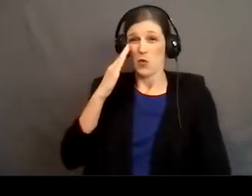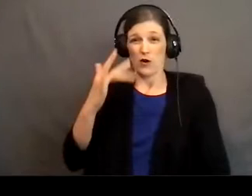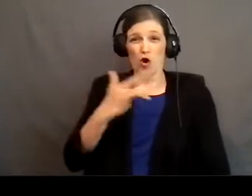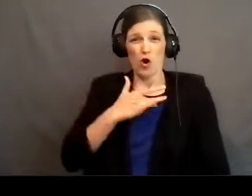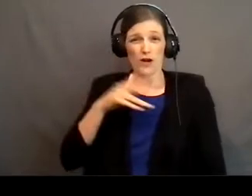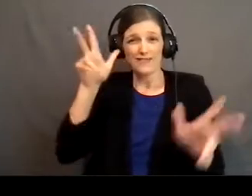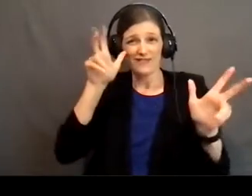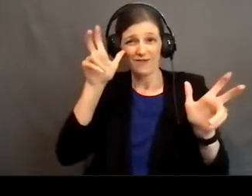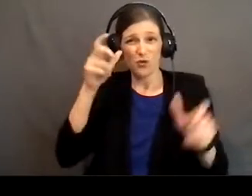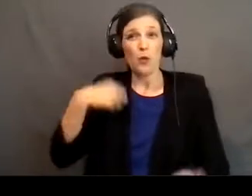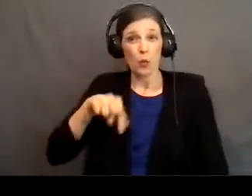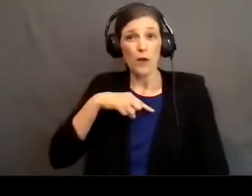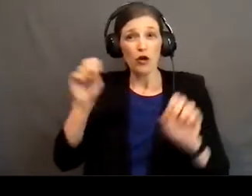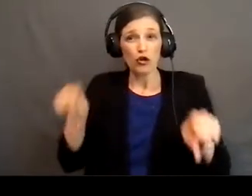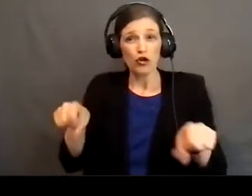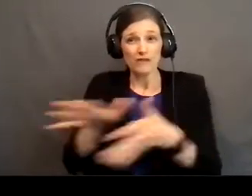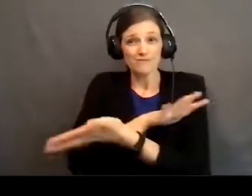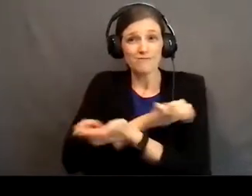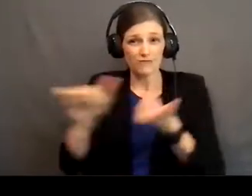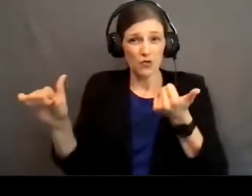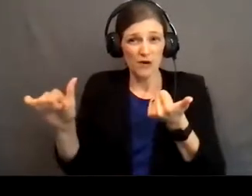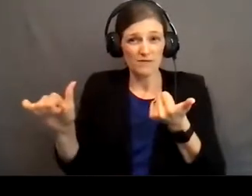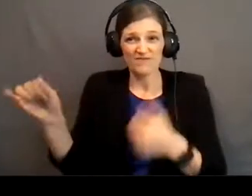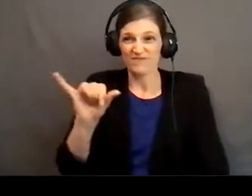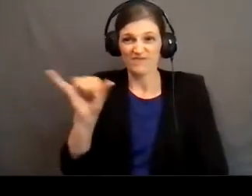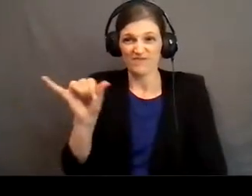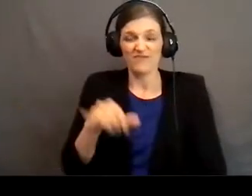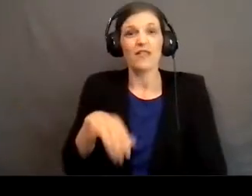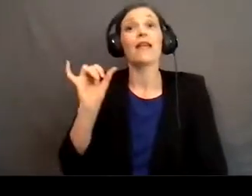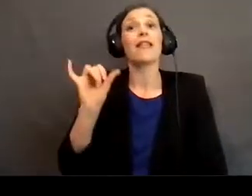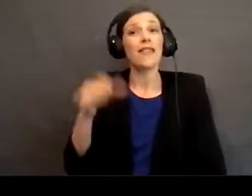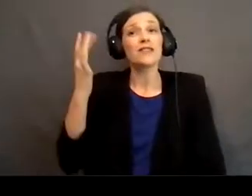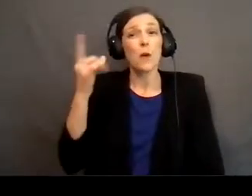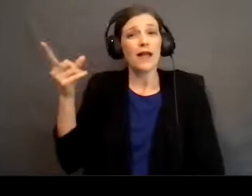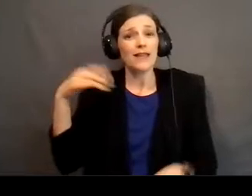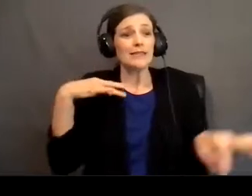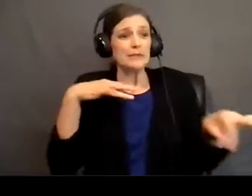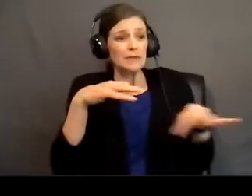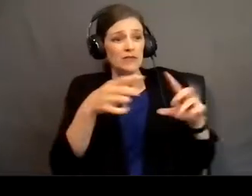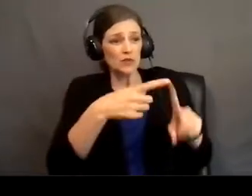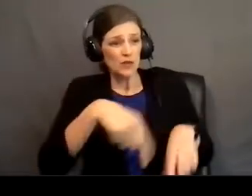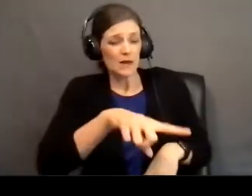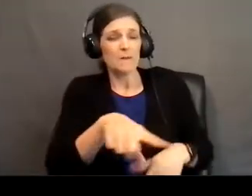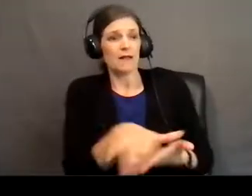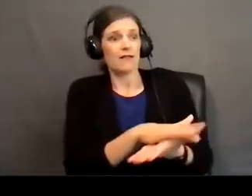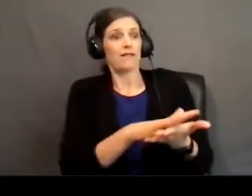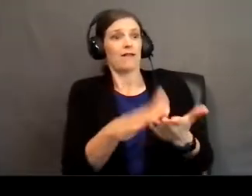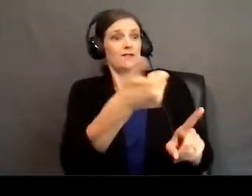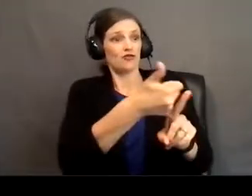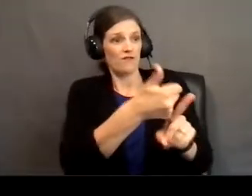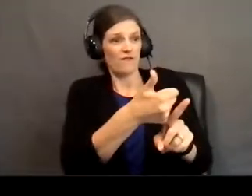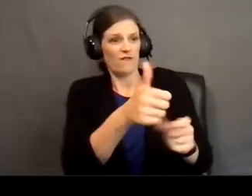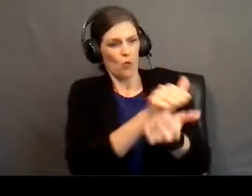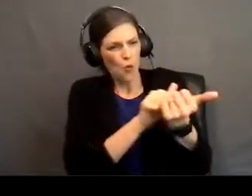we could be destroyed in his very presence as well. And that's why he says to the people, cleanse yourselves. Wash